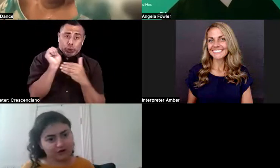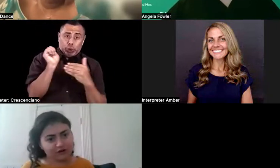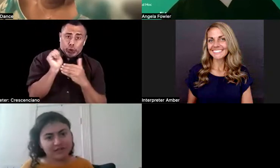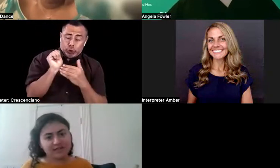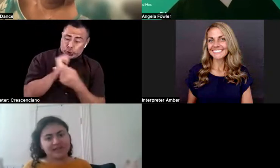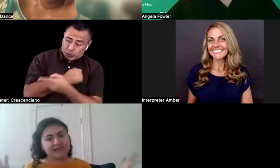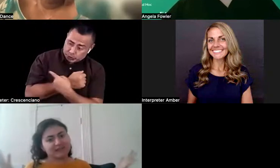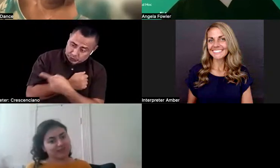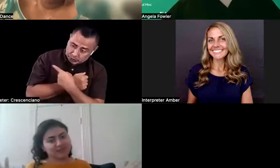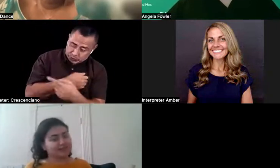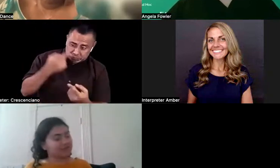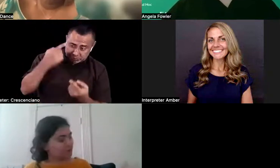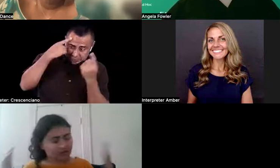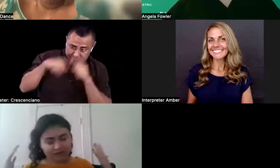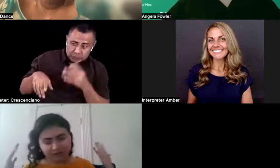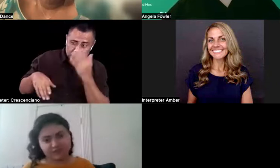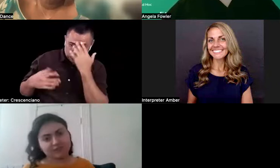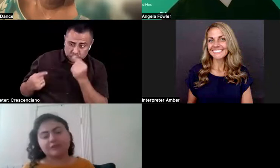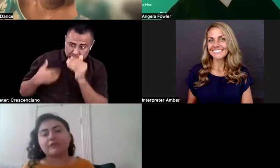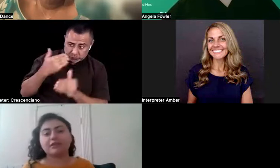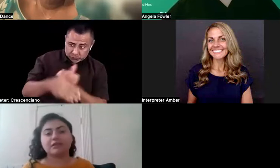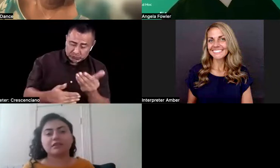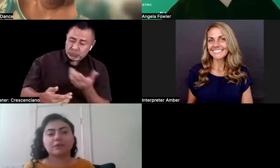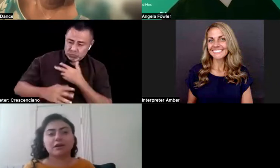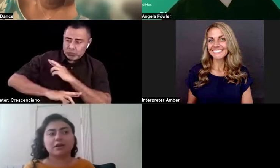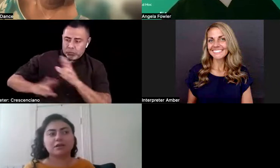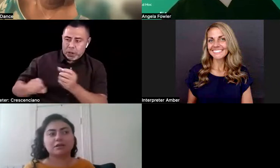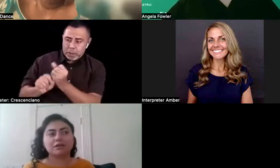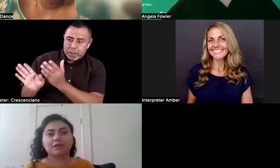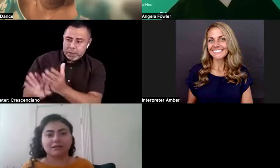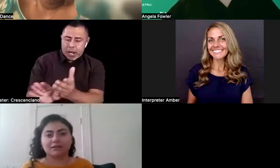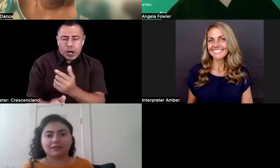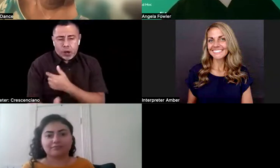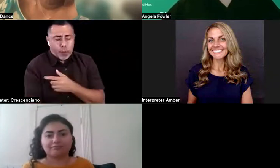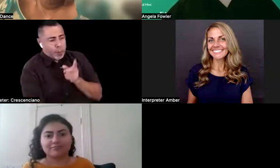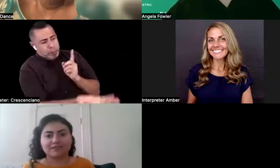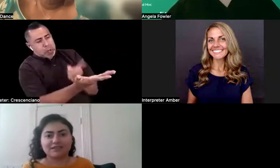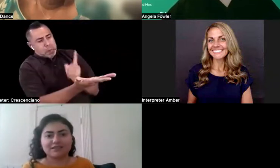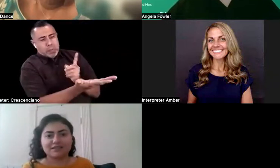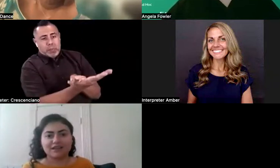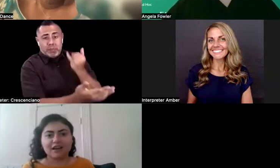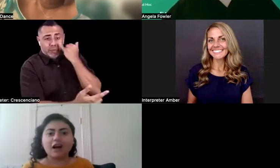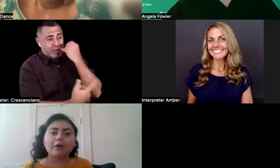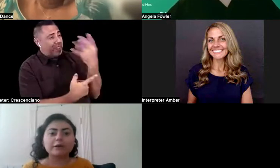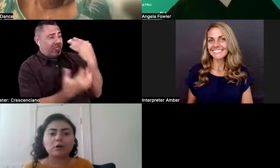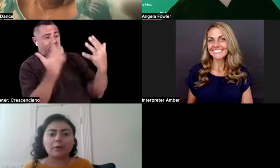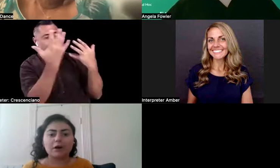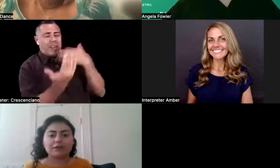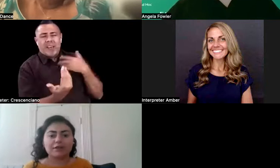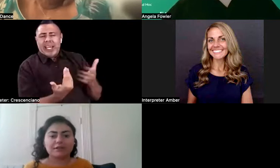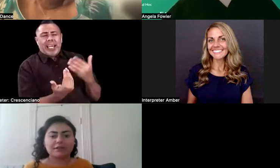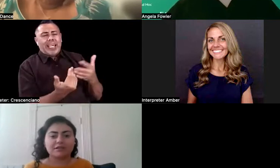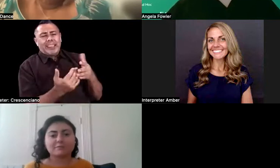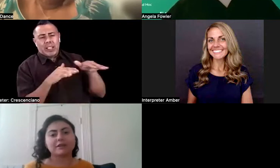prepared. And if they say something, I easily fight it. But this is kind of how I go